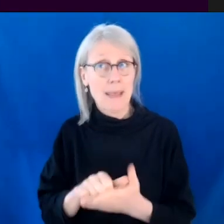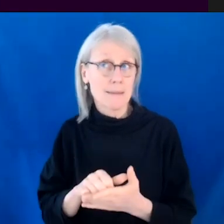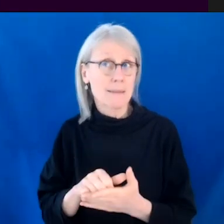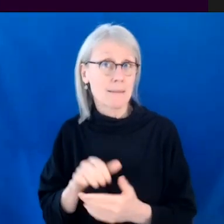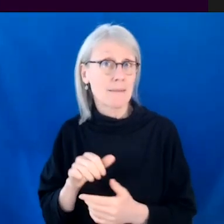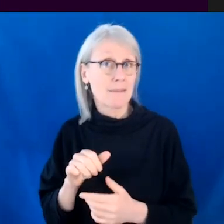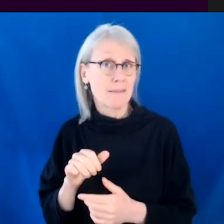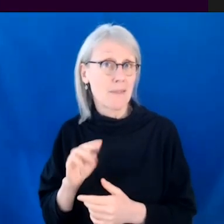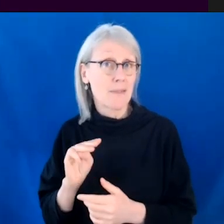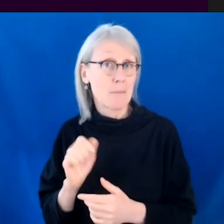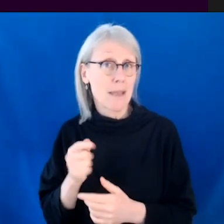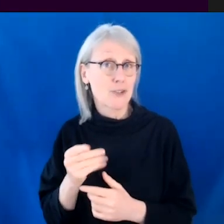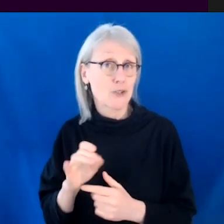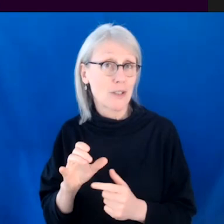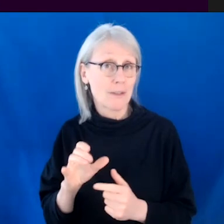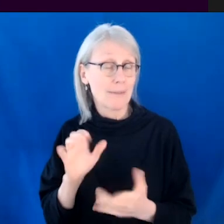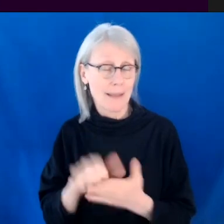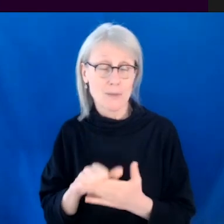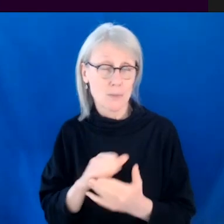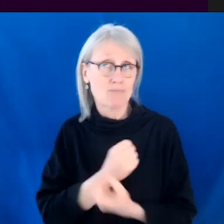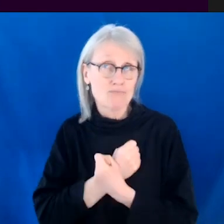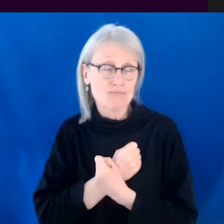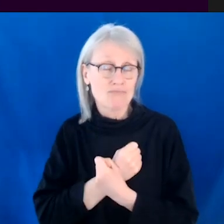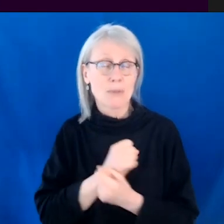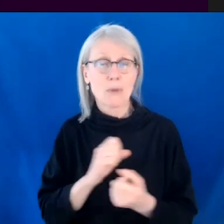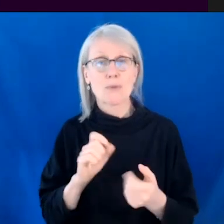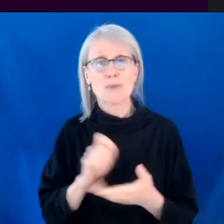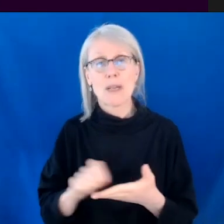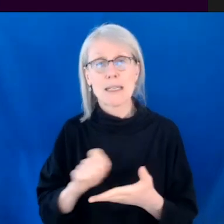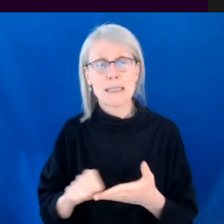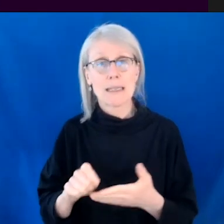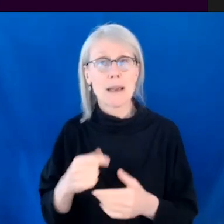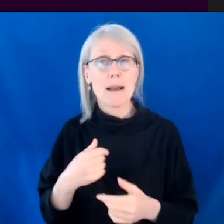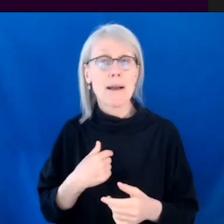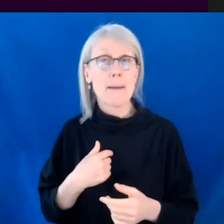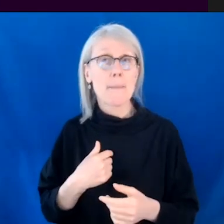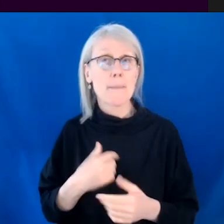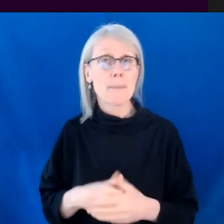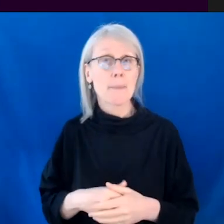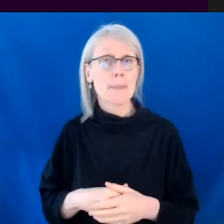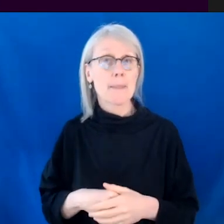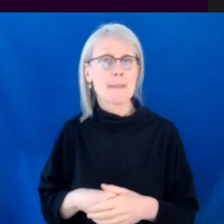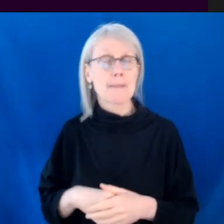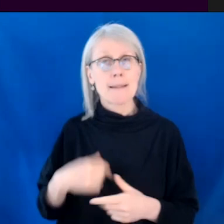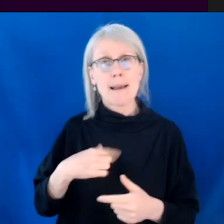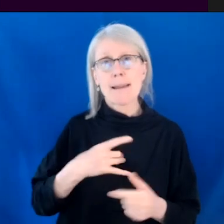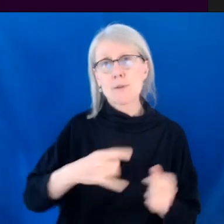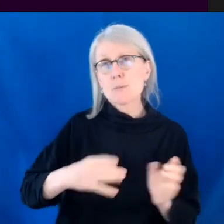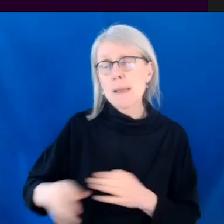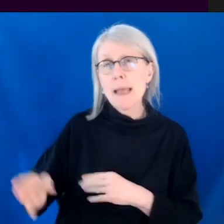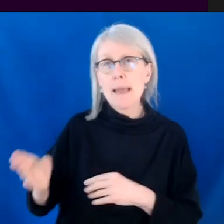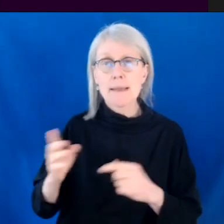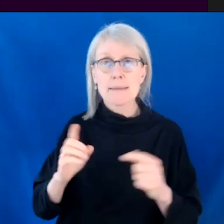love that about writing where, you know, you kind of, I'm very much a guy like to kind of plan it all out. I have an